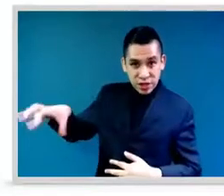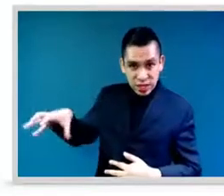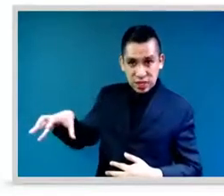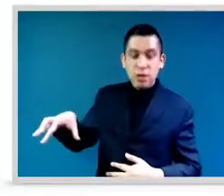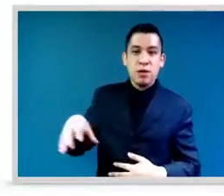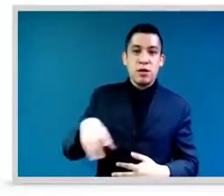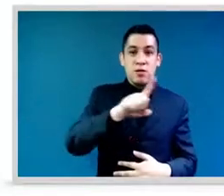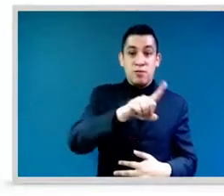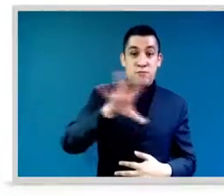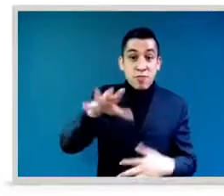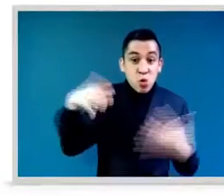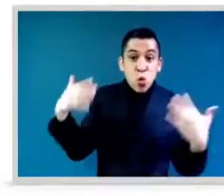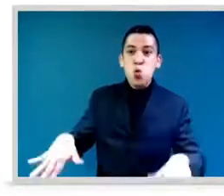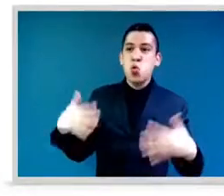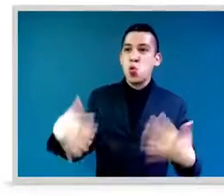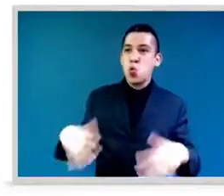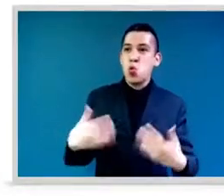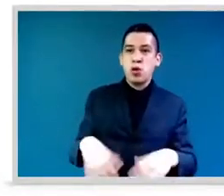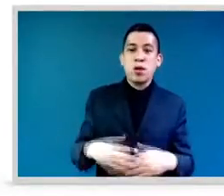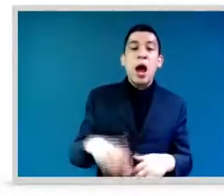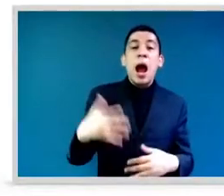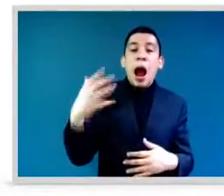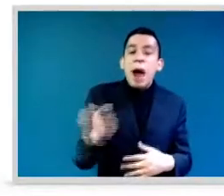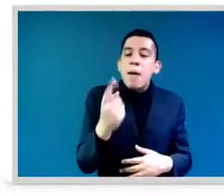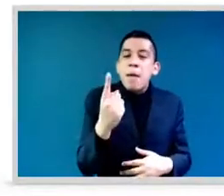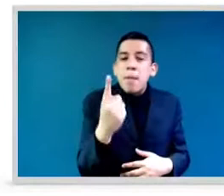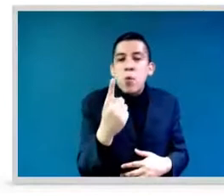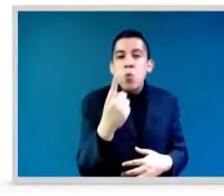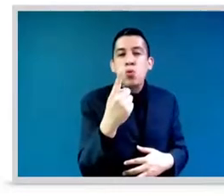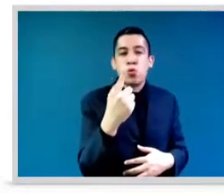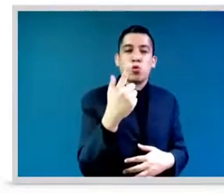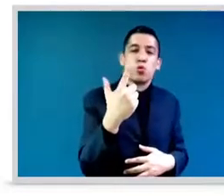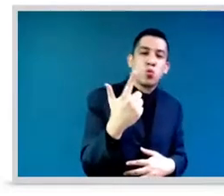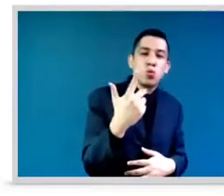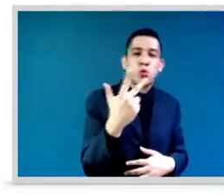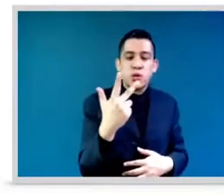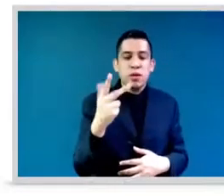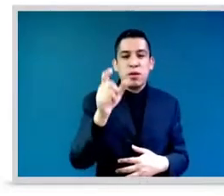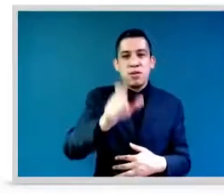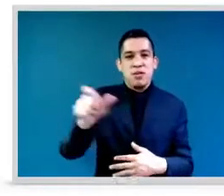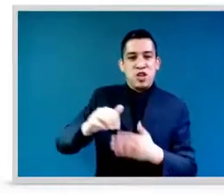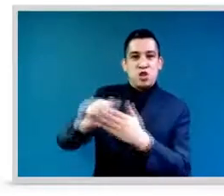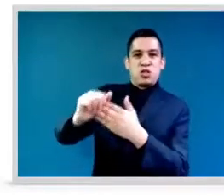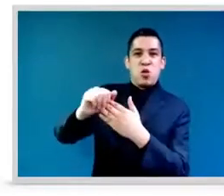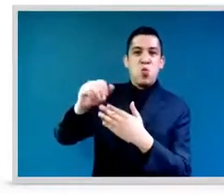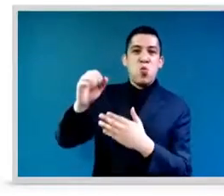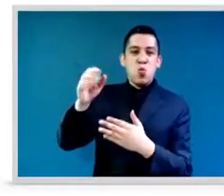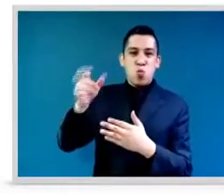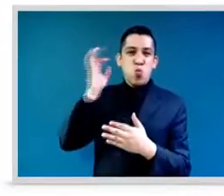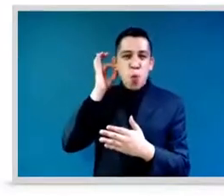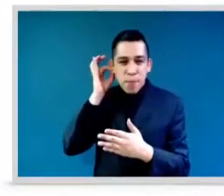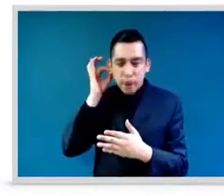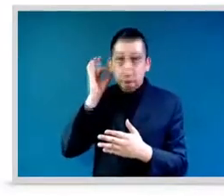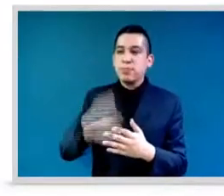issue where we come from women leading in their communities on the ground, and then they can't go further? What's